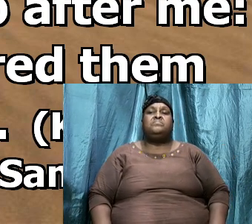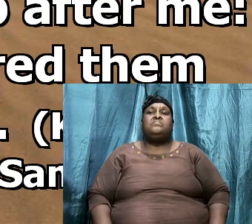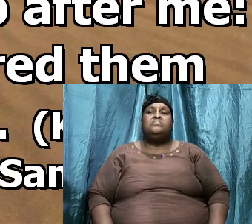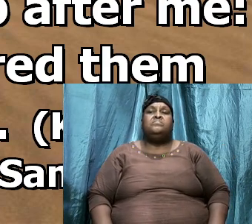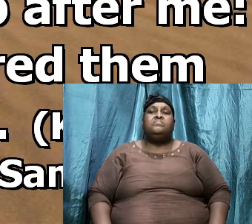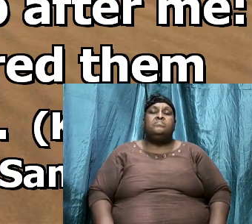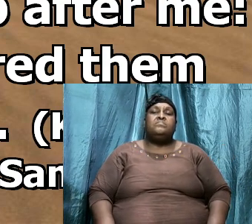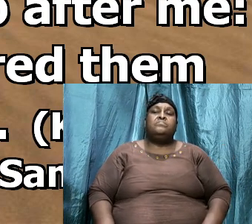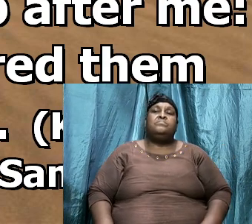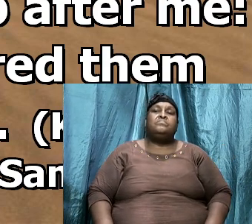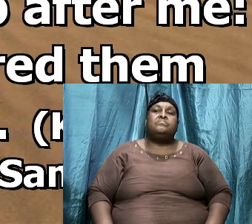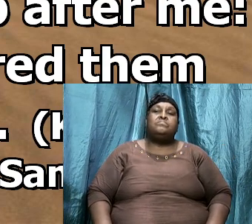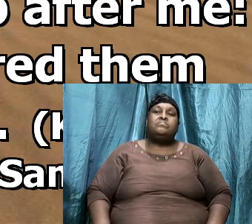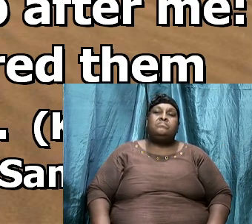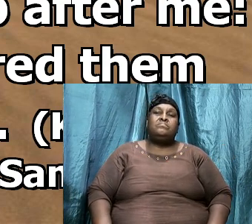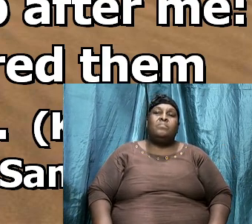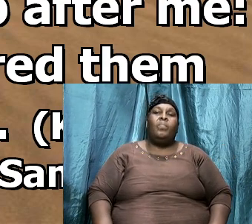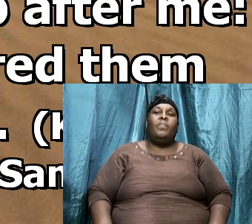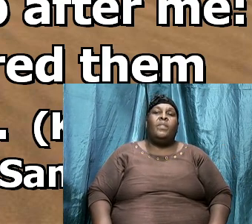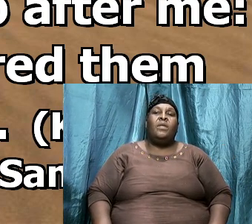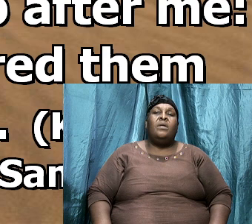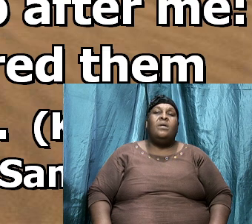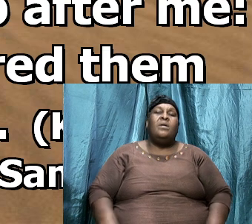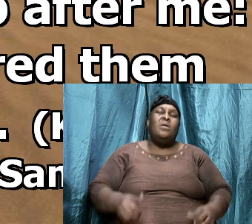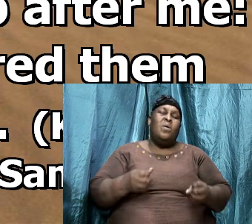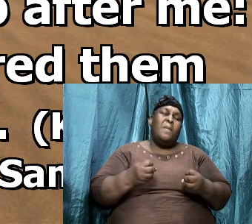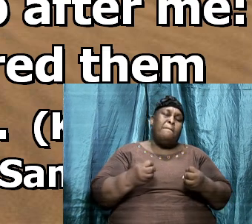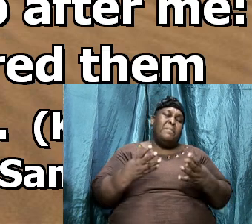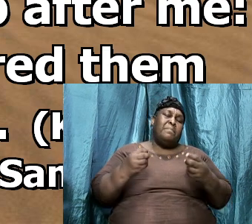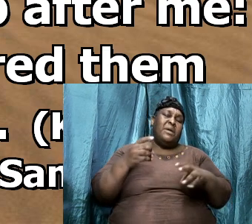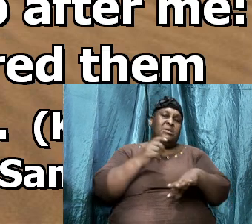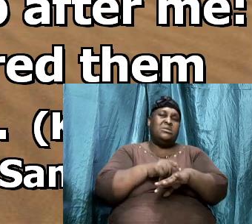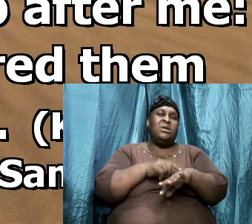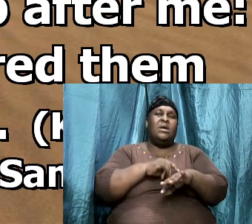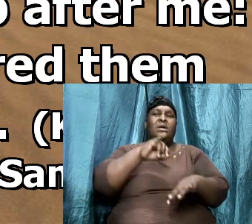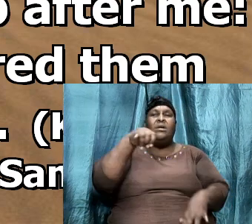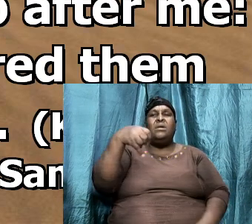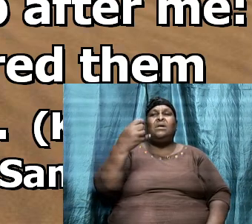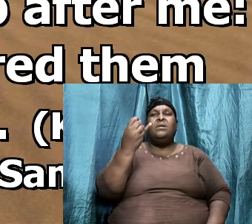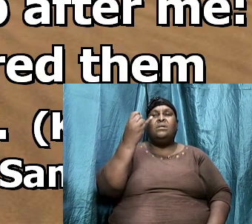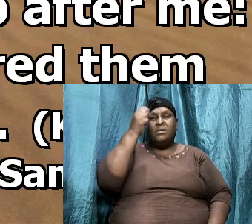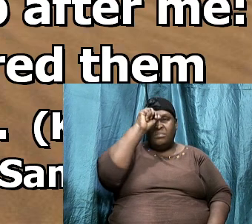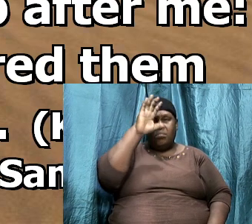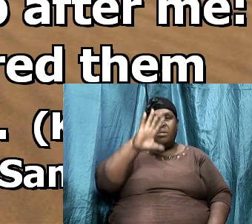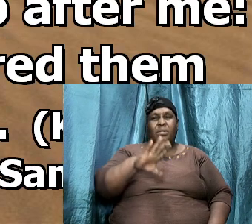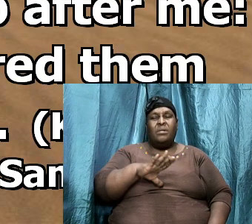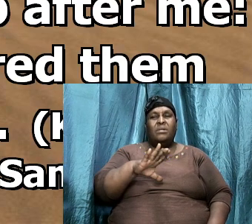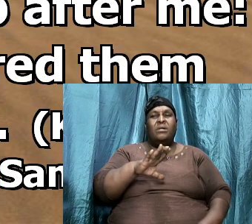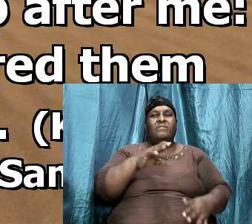we recognize how many times Jonathan was saying that the Lord